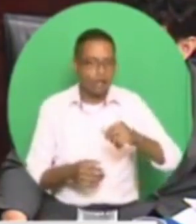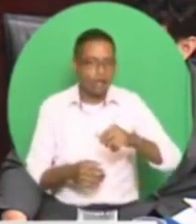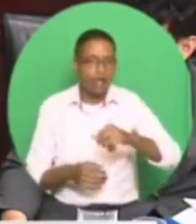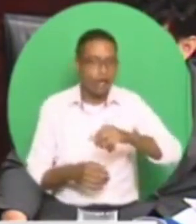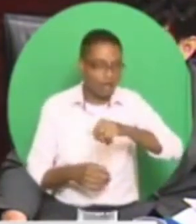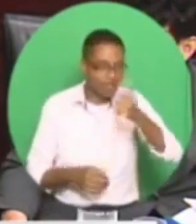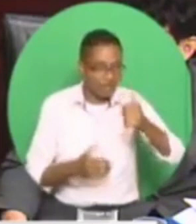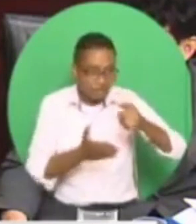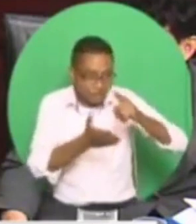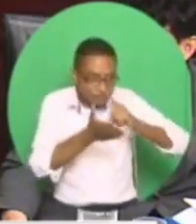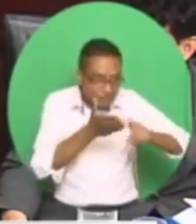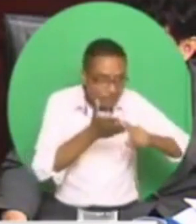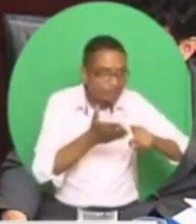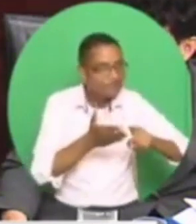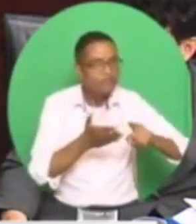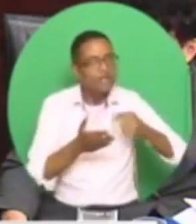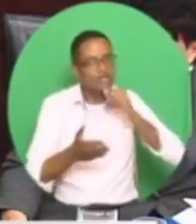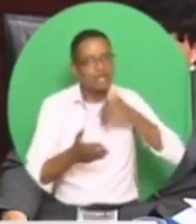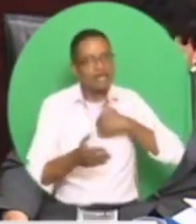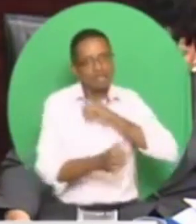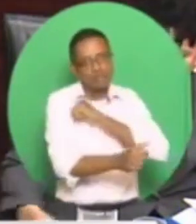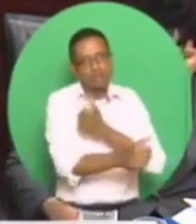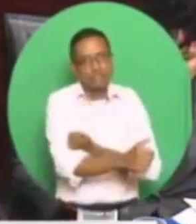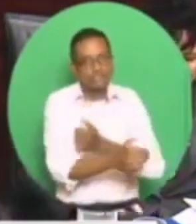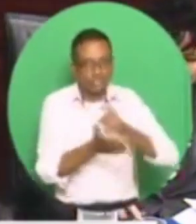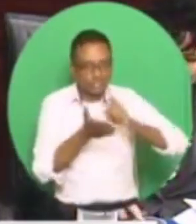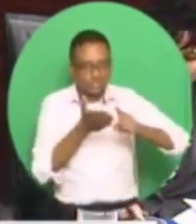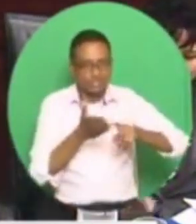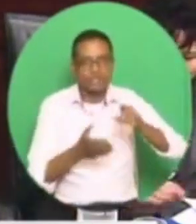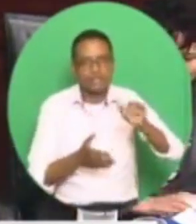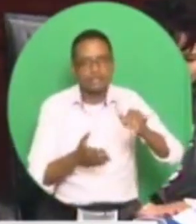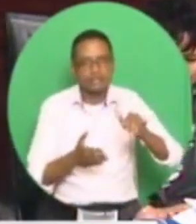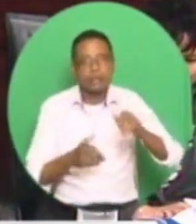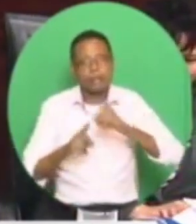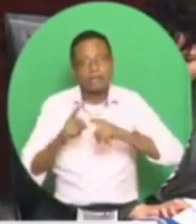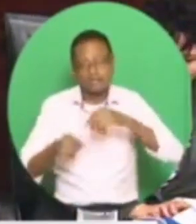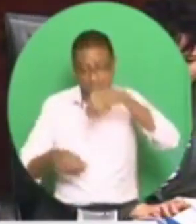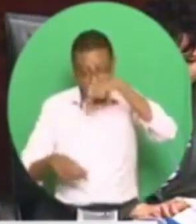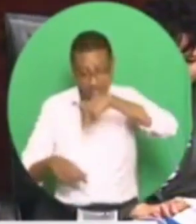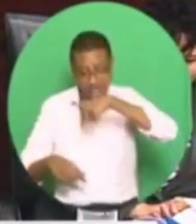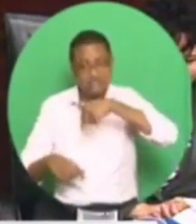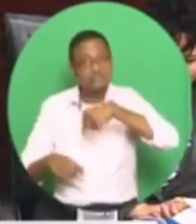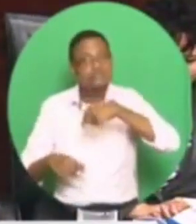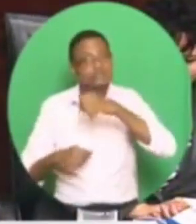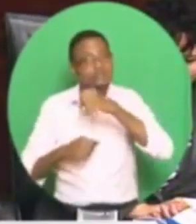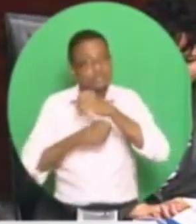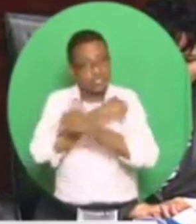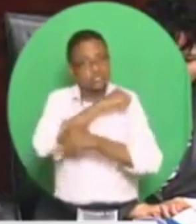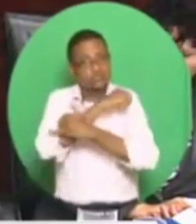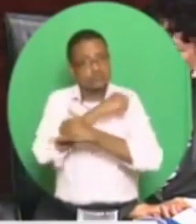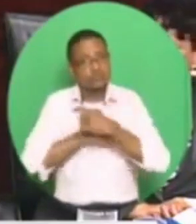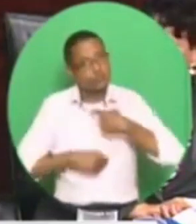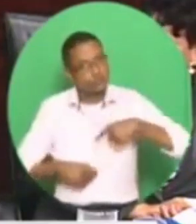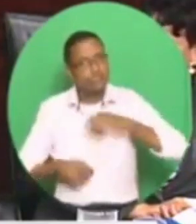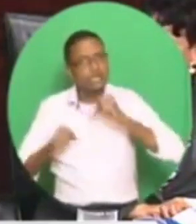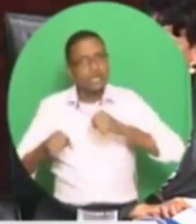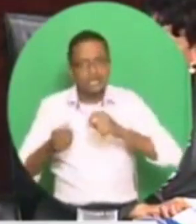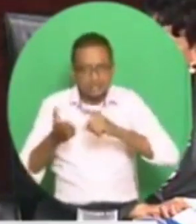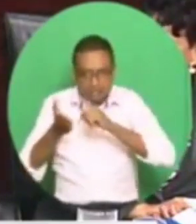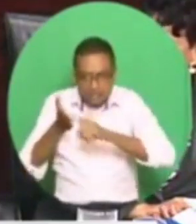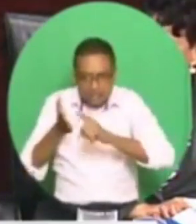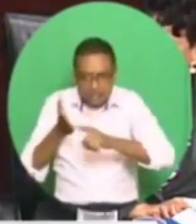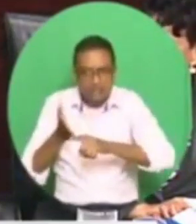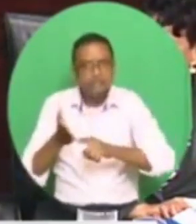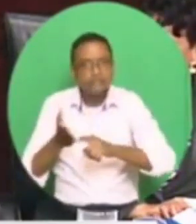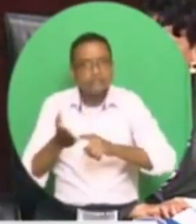not have that kind of authority, power, institution. But certainly in this country, we can investigate. Madam Speaker, the checks